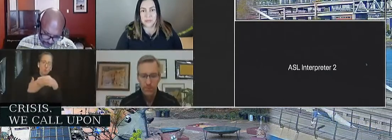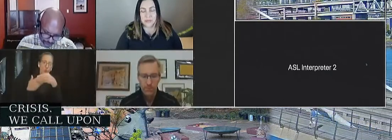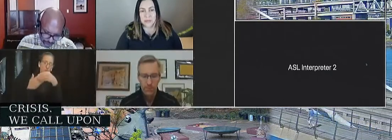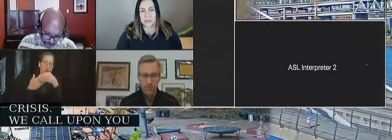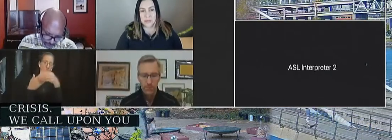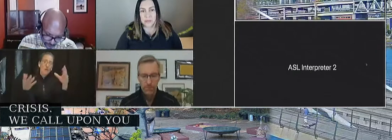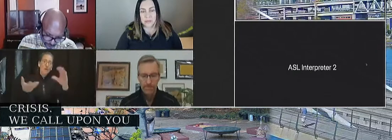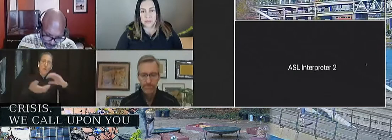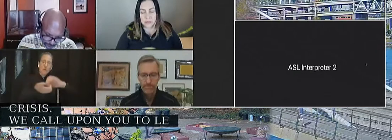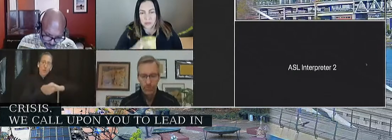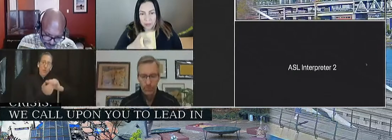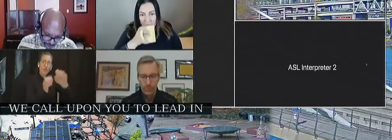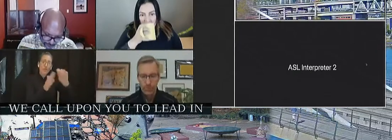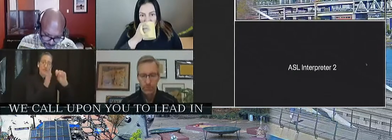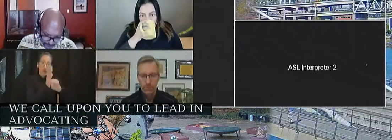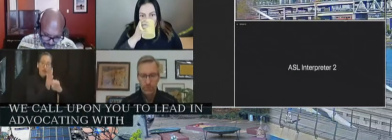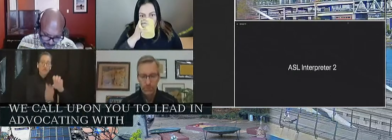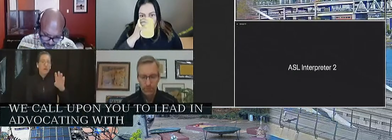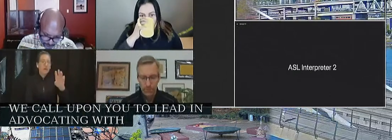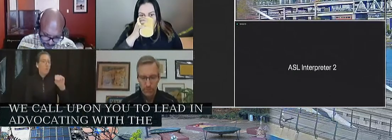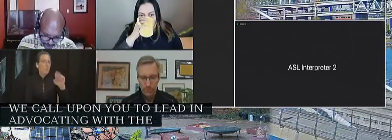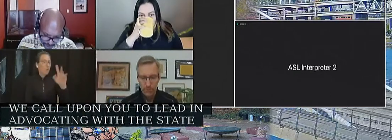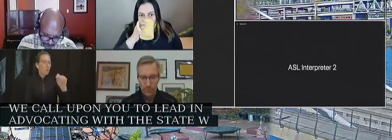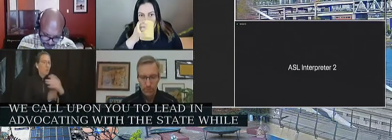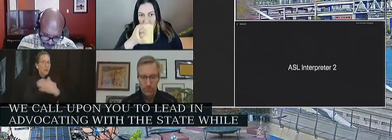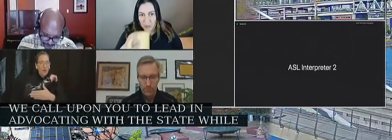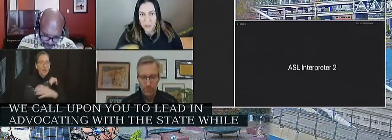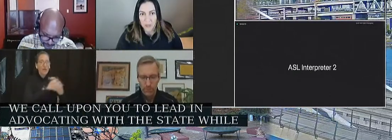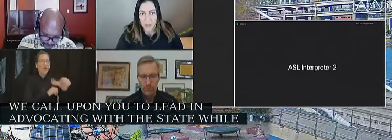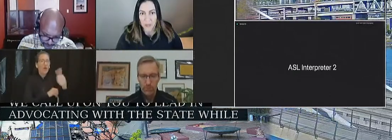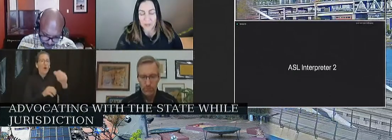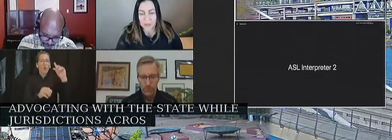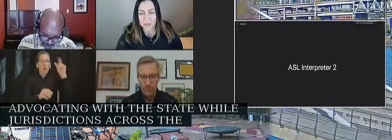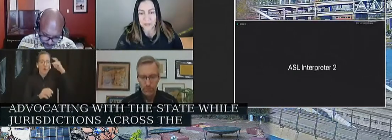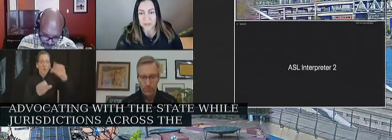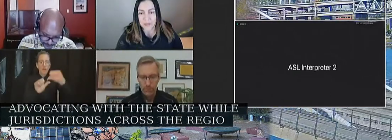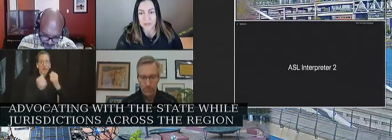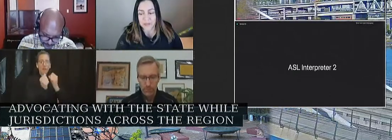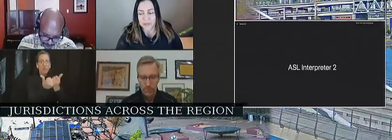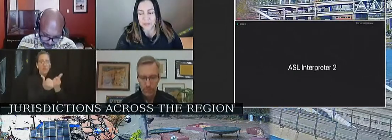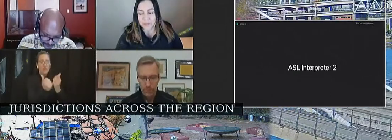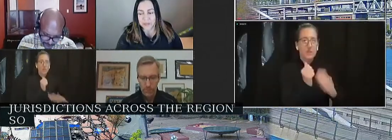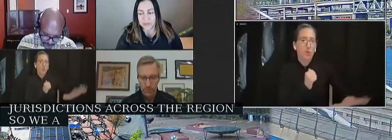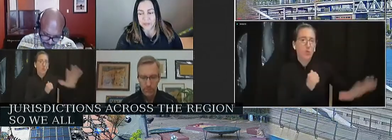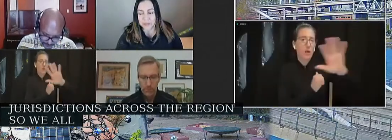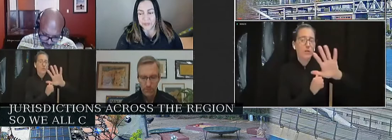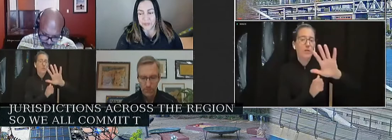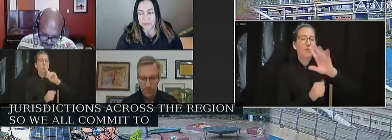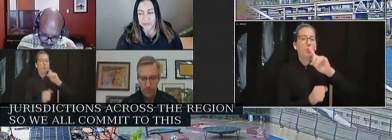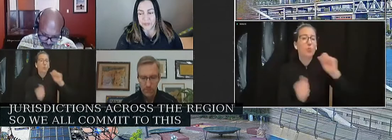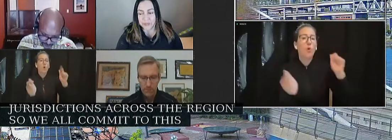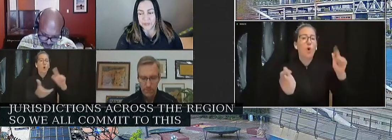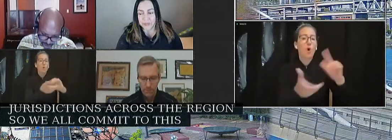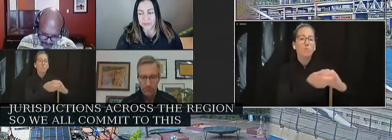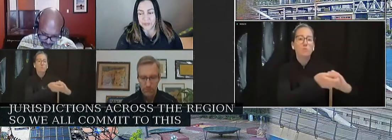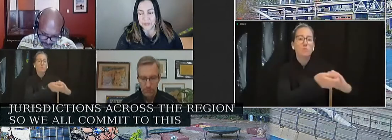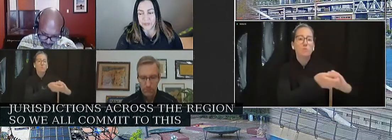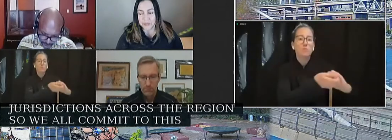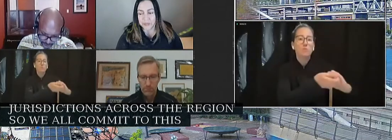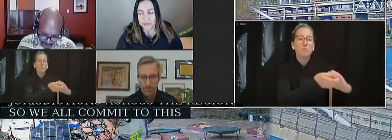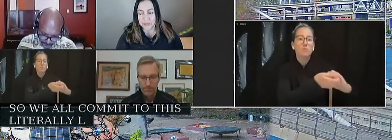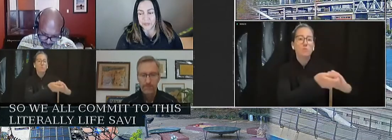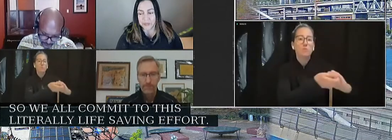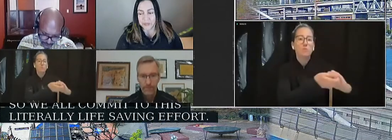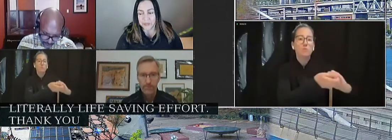County, and jurisdictions across the region so that we all commit to this literally life-saving effort. Thank you for the opportunity